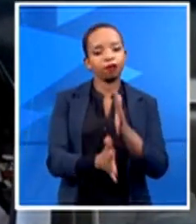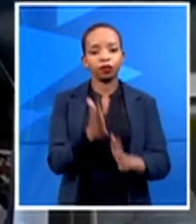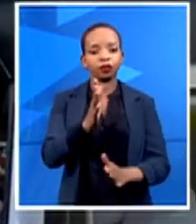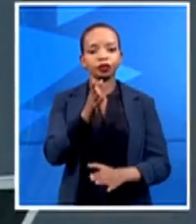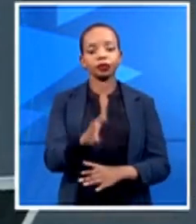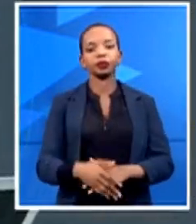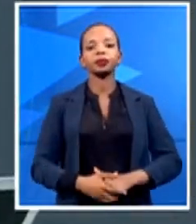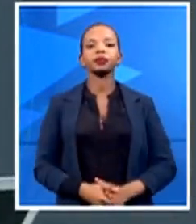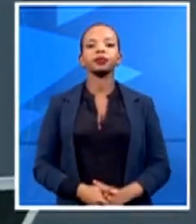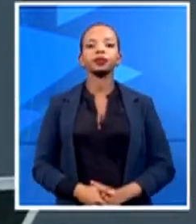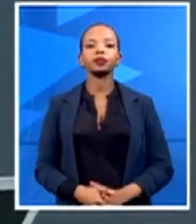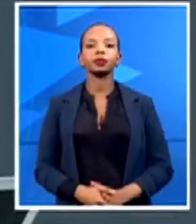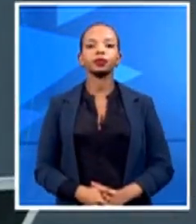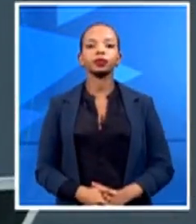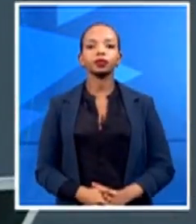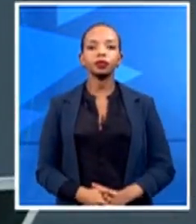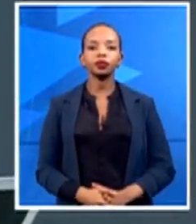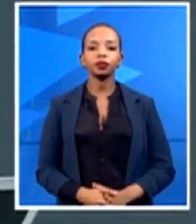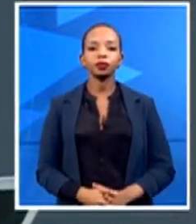Maai King. All right, I want to take you back now to the Eastern Canada. back now.